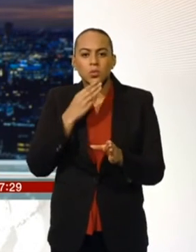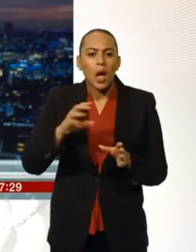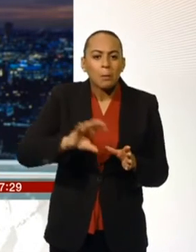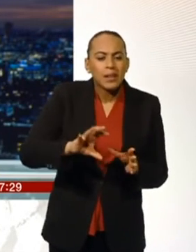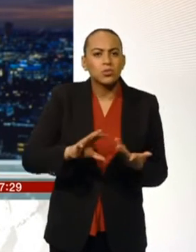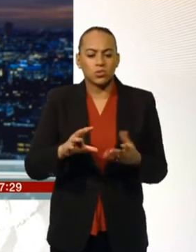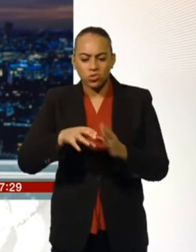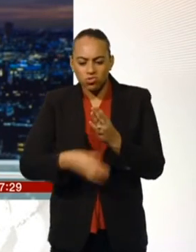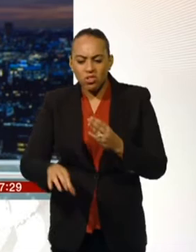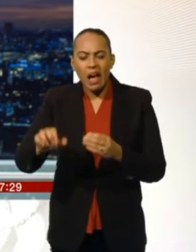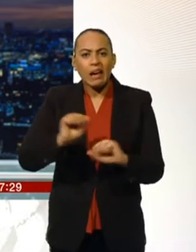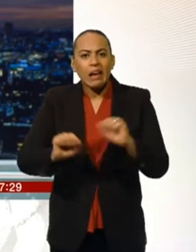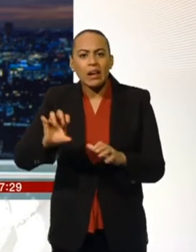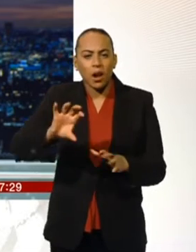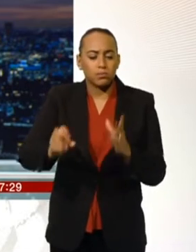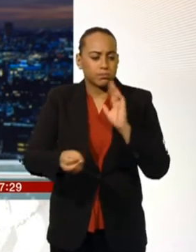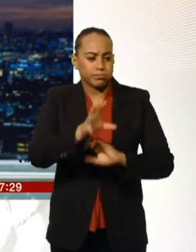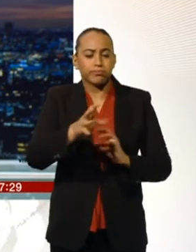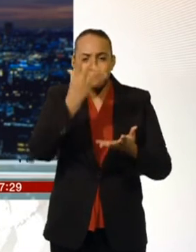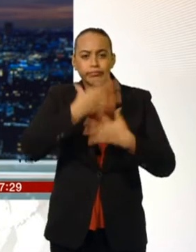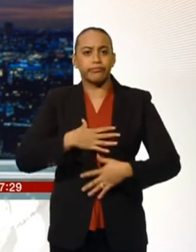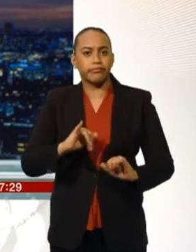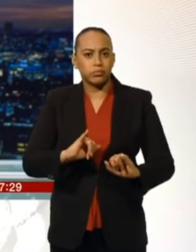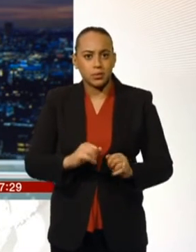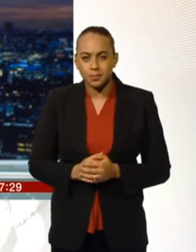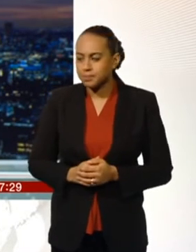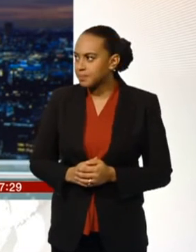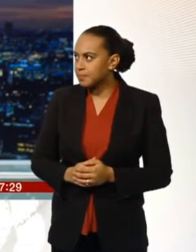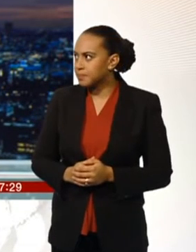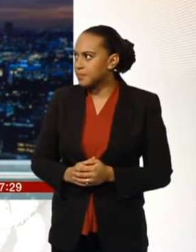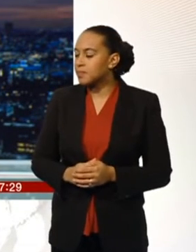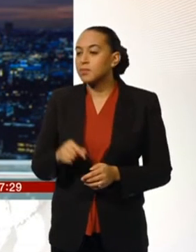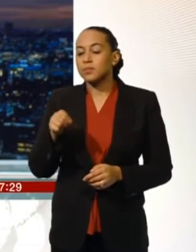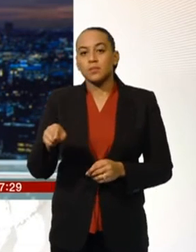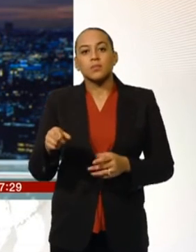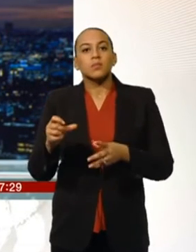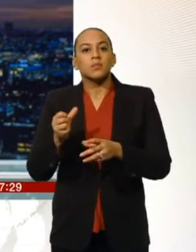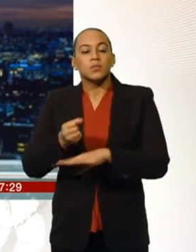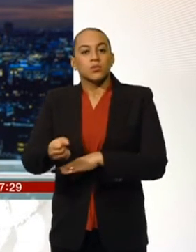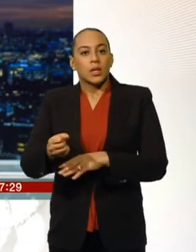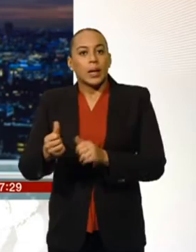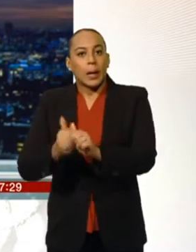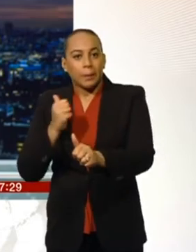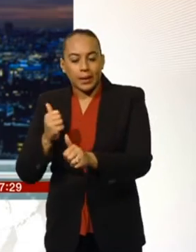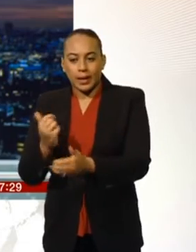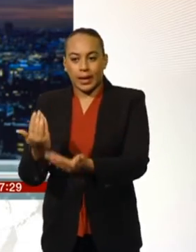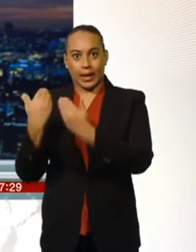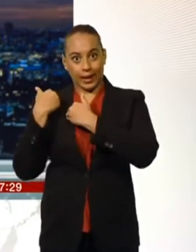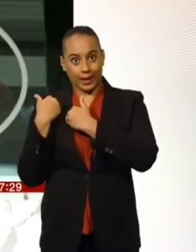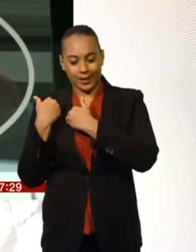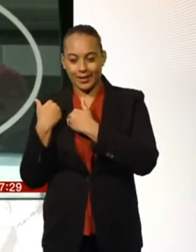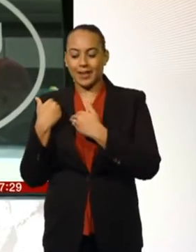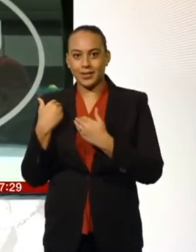A rail company is being accused of failing to make promised improvements since winning the franchise to run two lines more than a year ago.